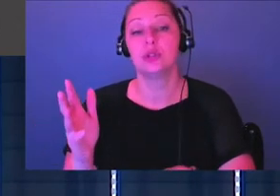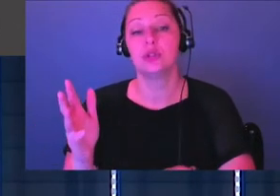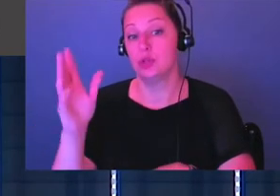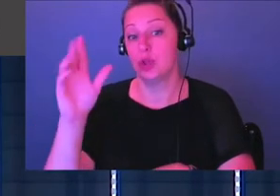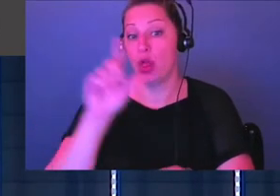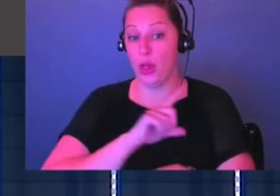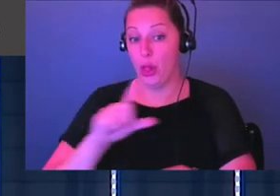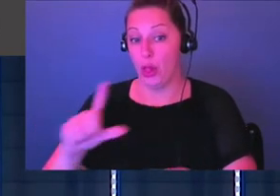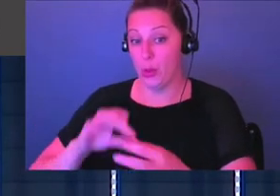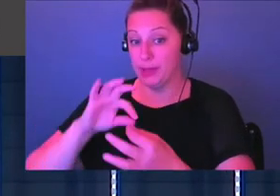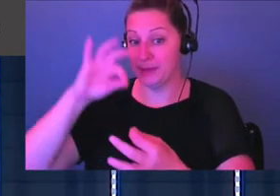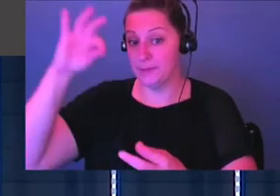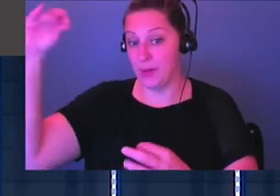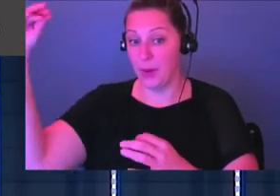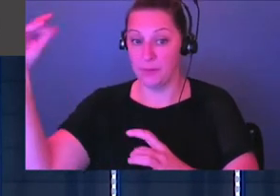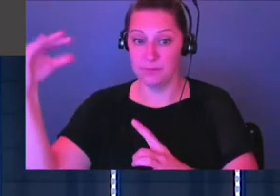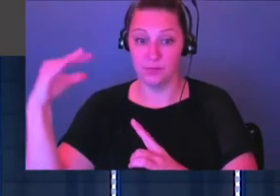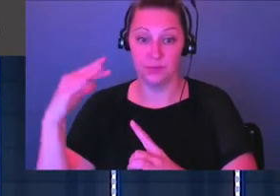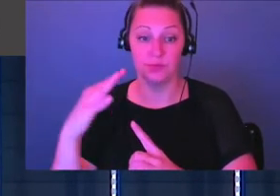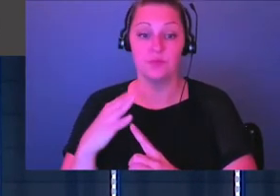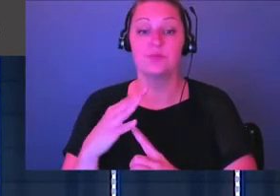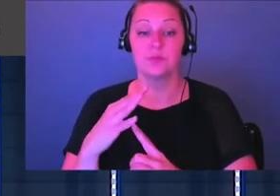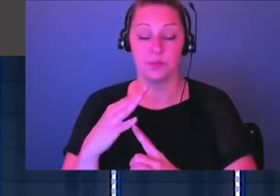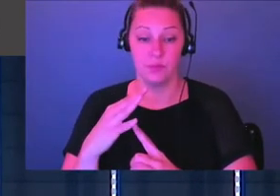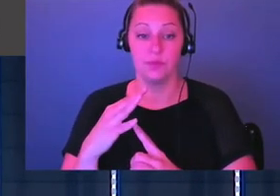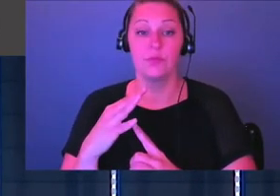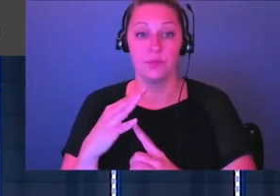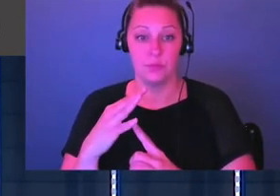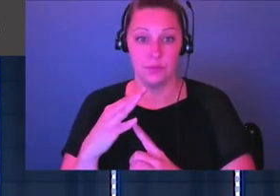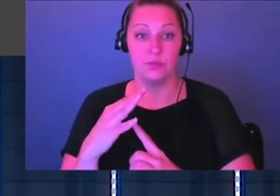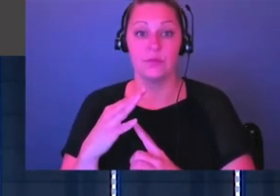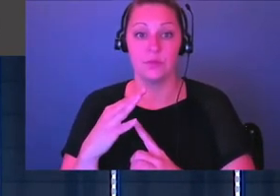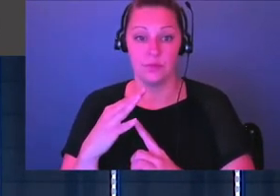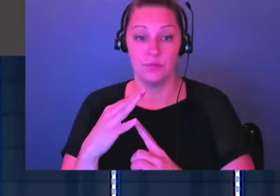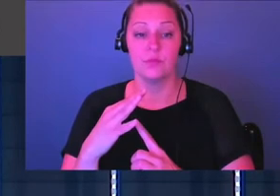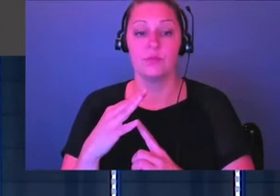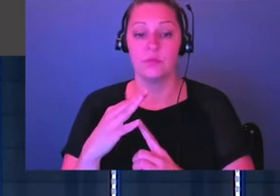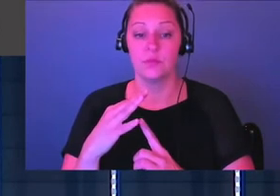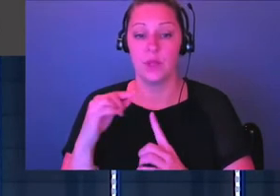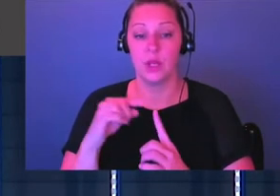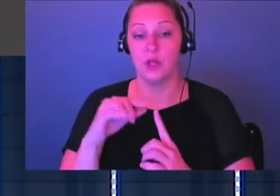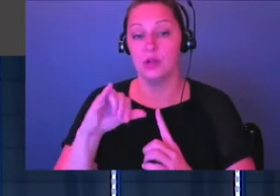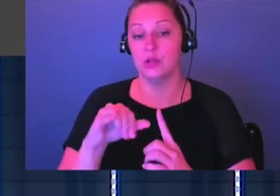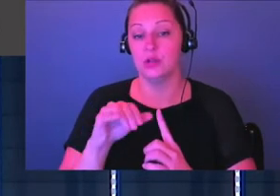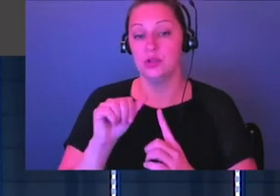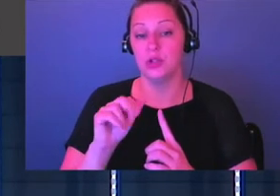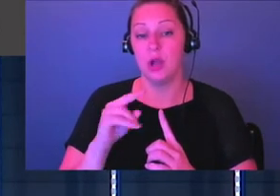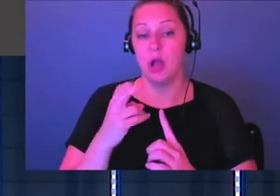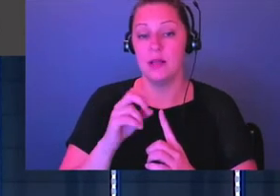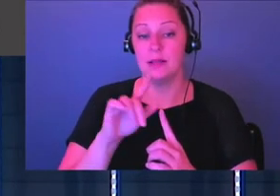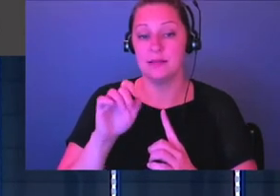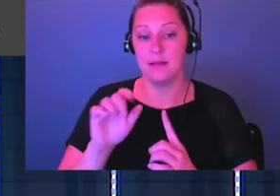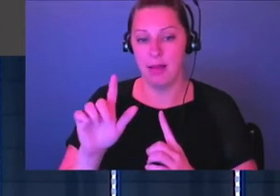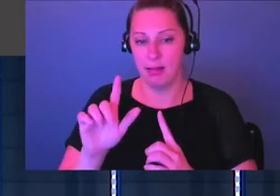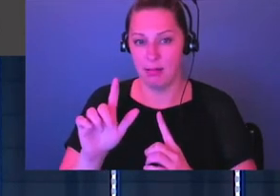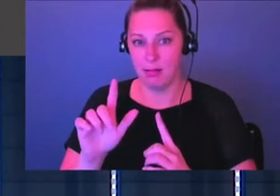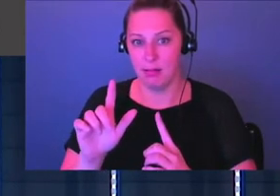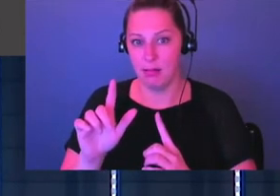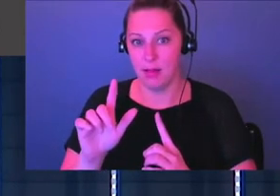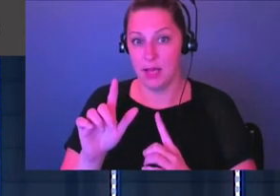came in after Jehoshaphat's prayer, and it covered and consumed a man named Jehazel. Hopefully that was right.